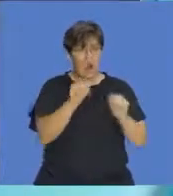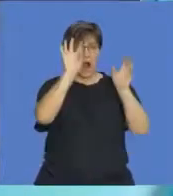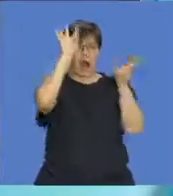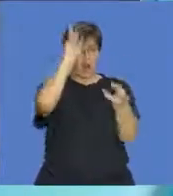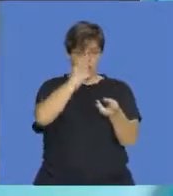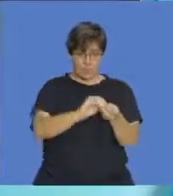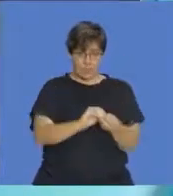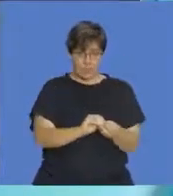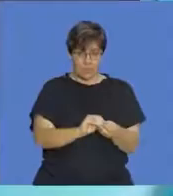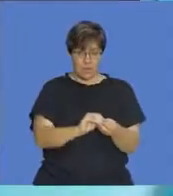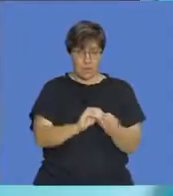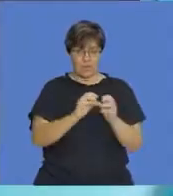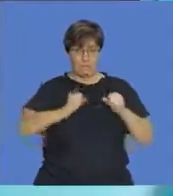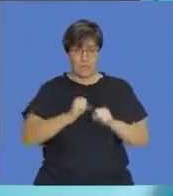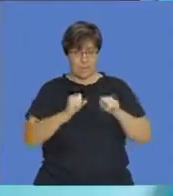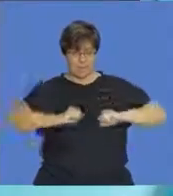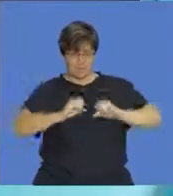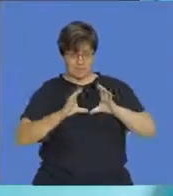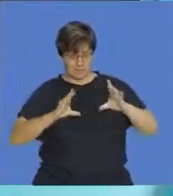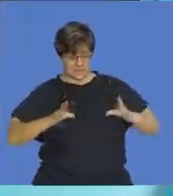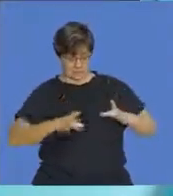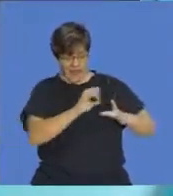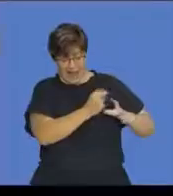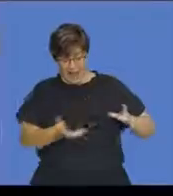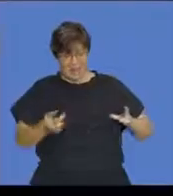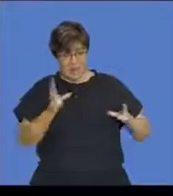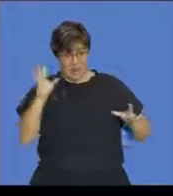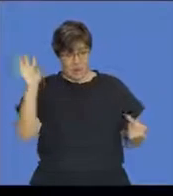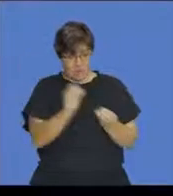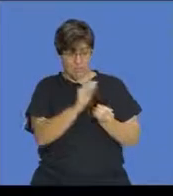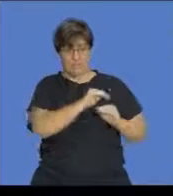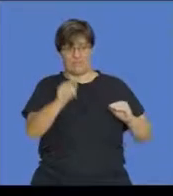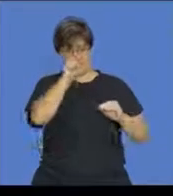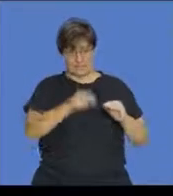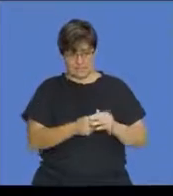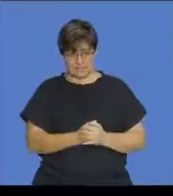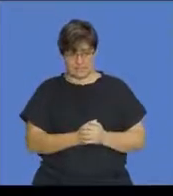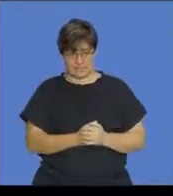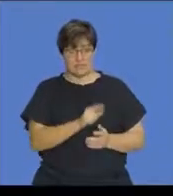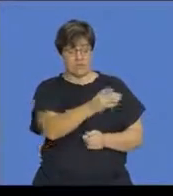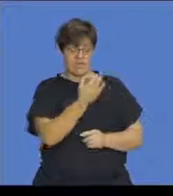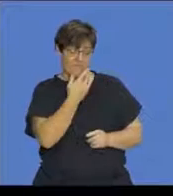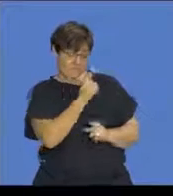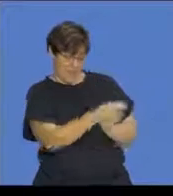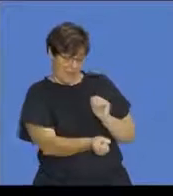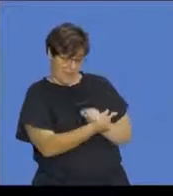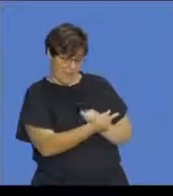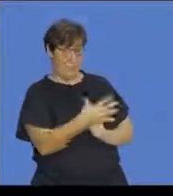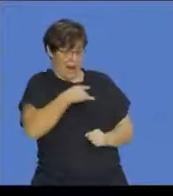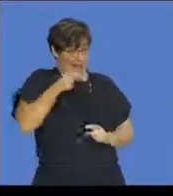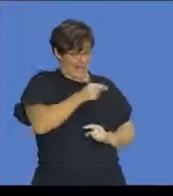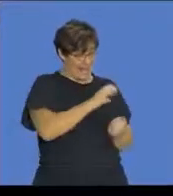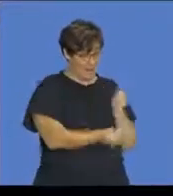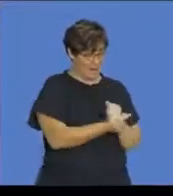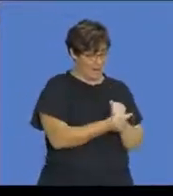number of events in the sample space. So we get this idea that the number of favorable events, the ones that we would like